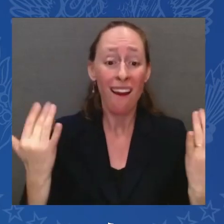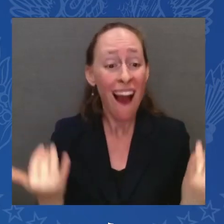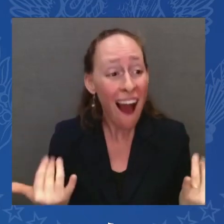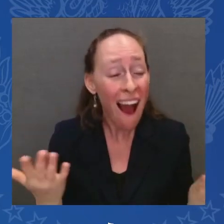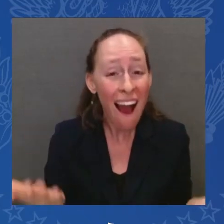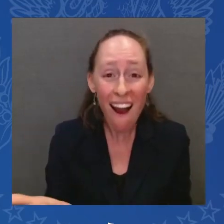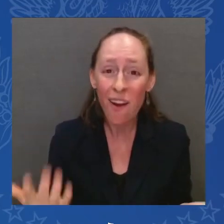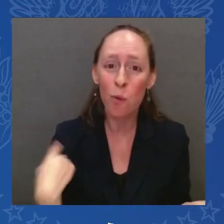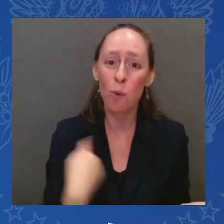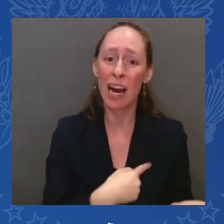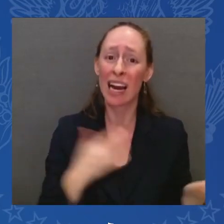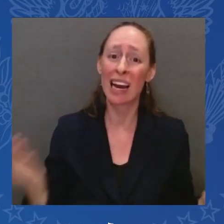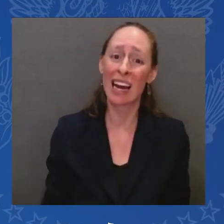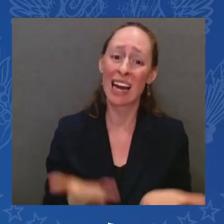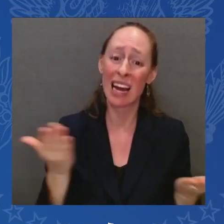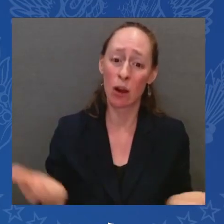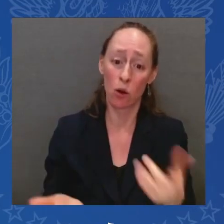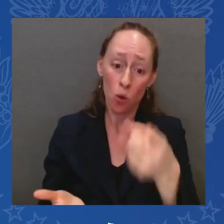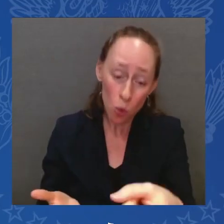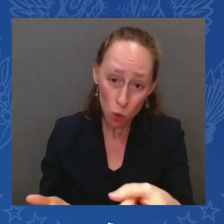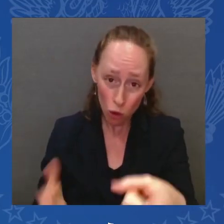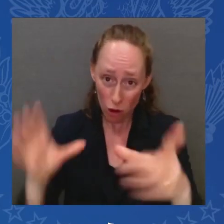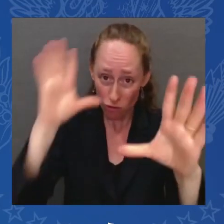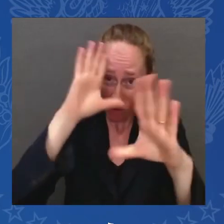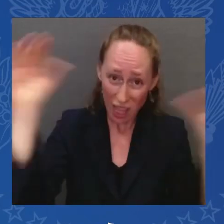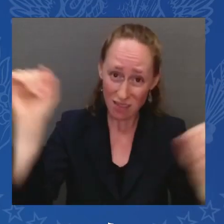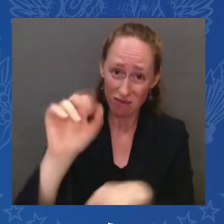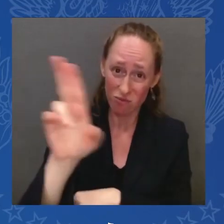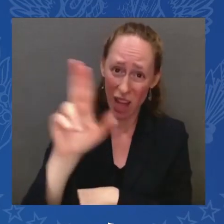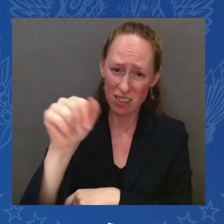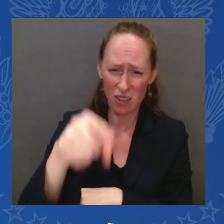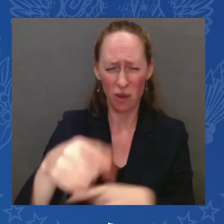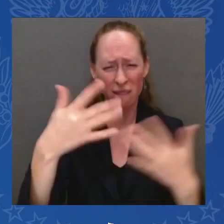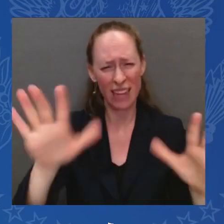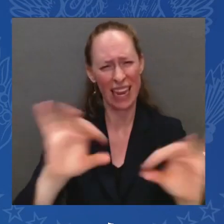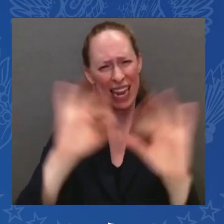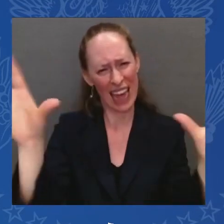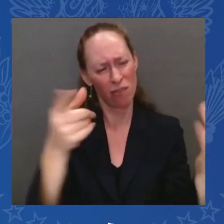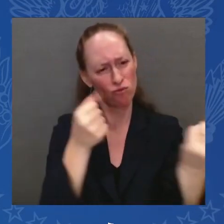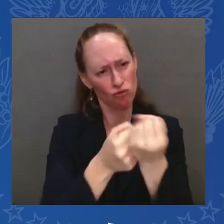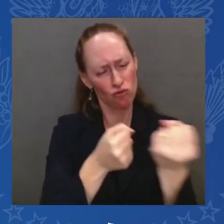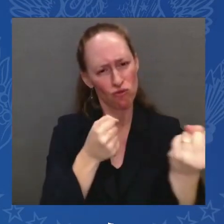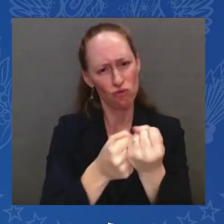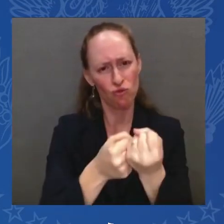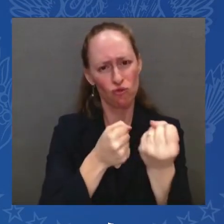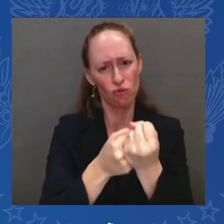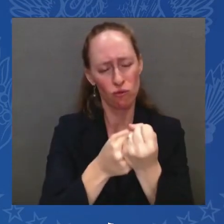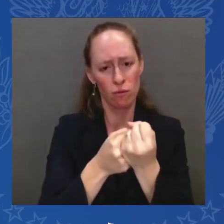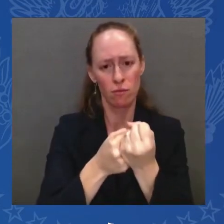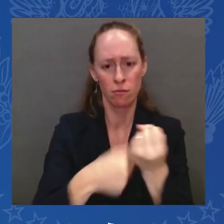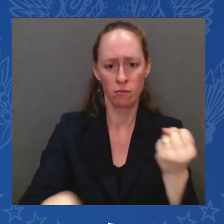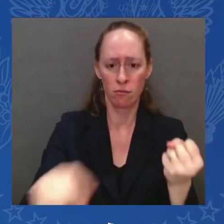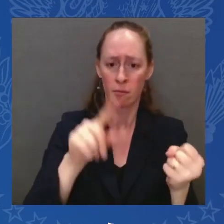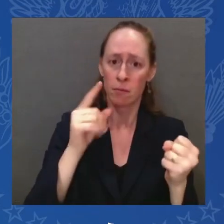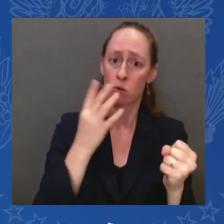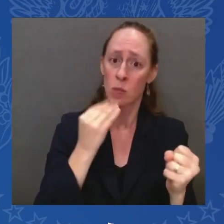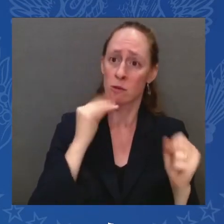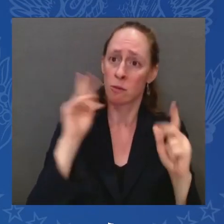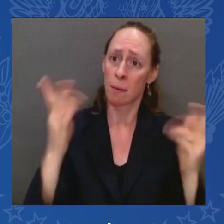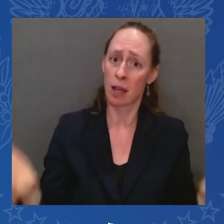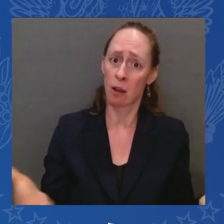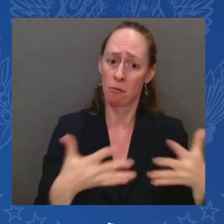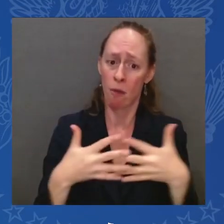clearly in the support of Israel, so clearly in the support of the Jewish people, and so I welcome leaders and representatives of the Jewish community